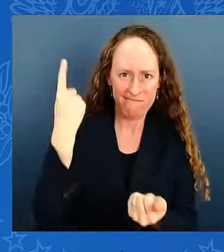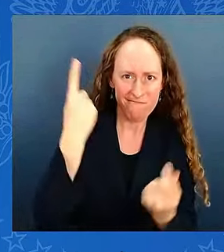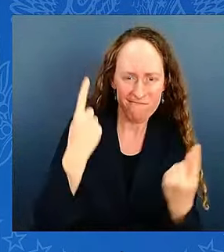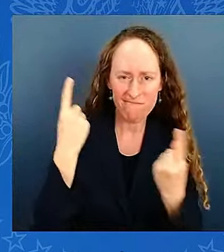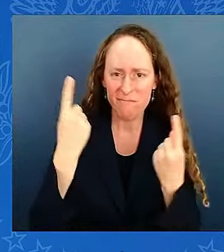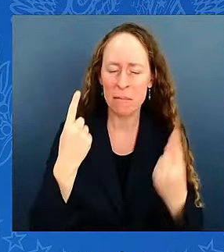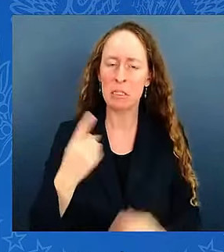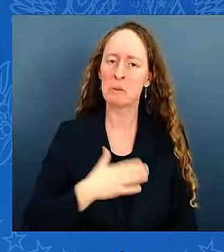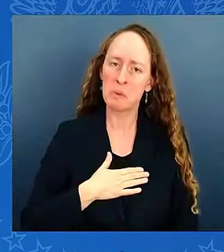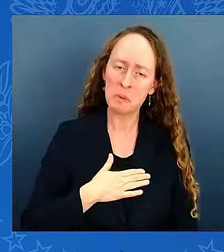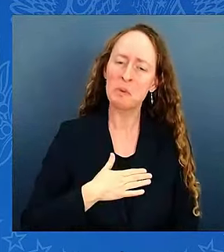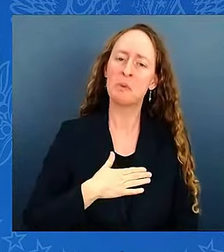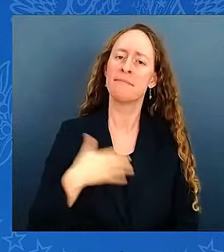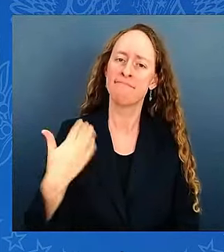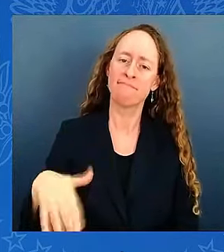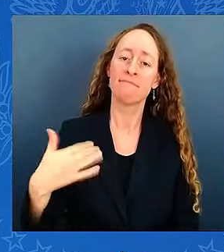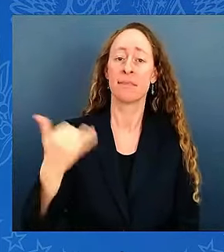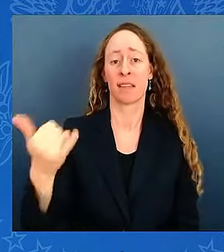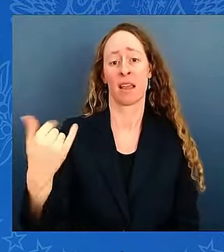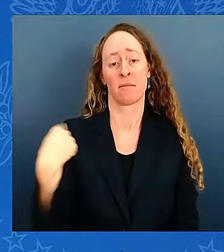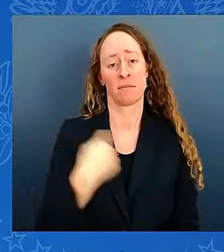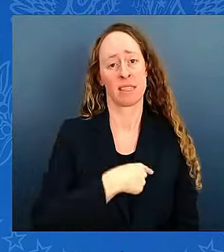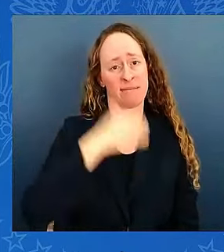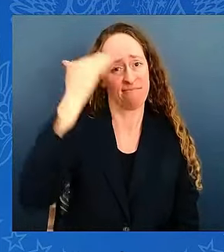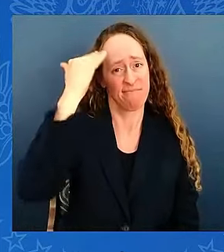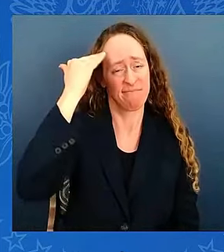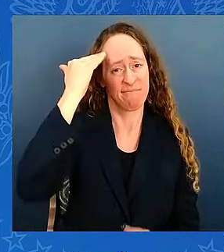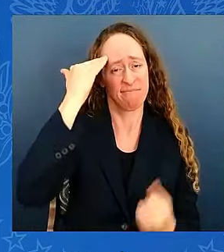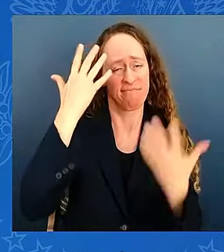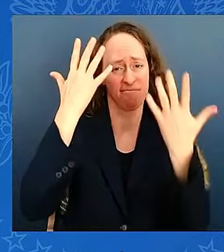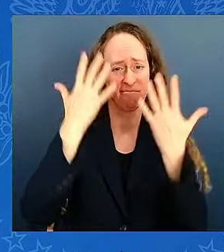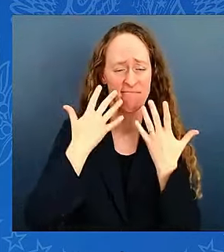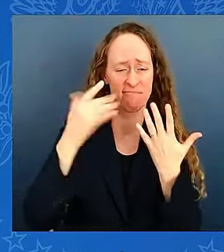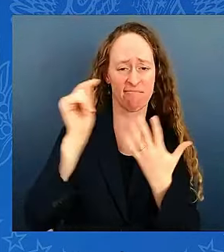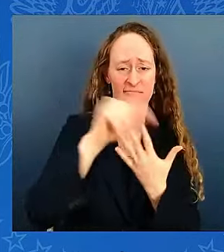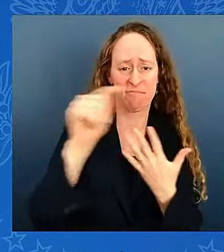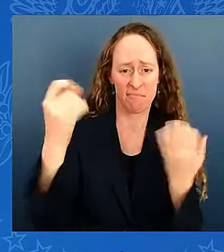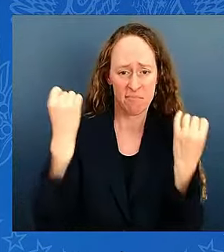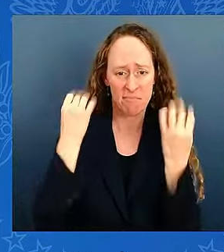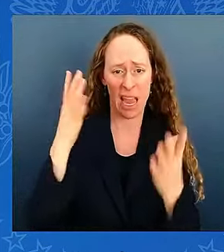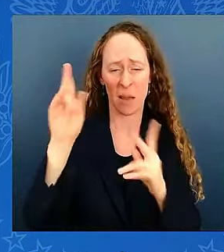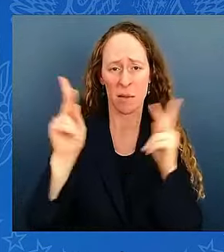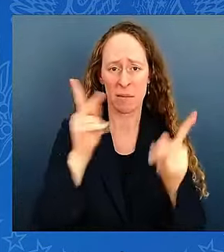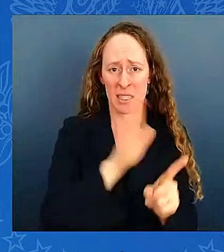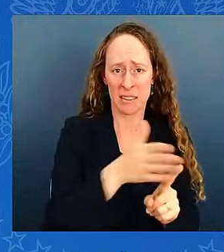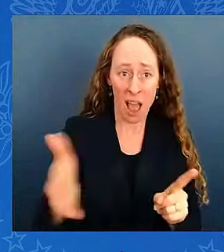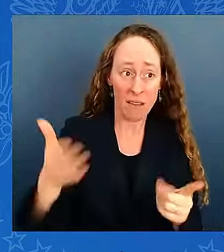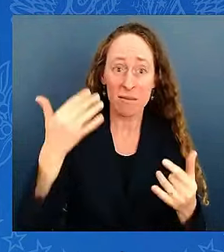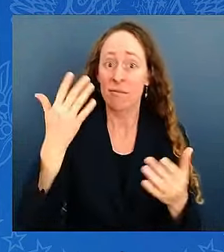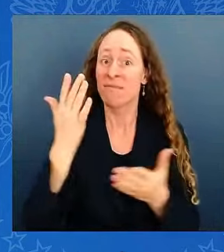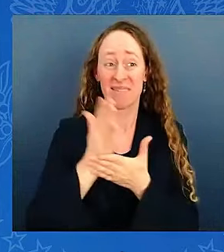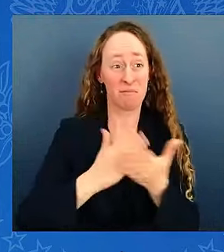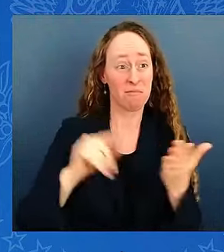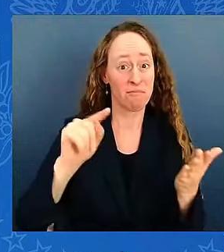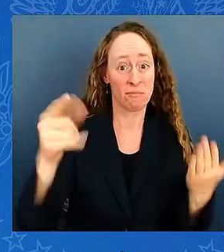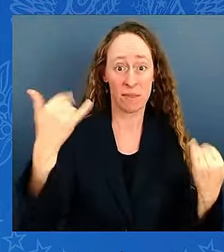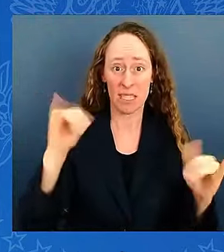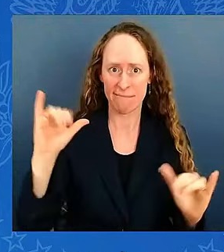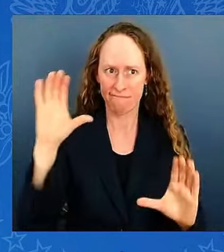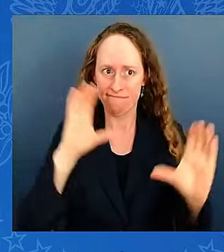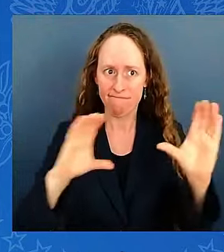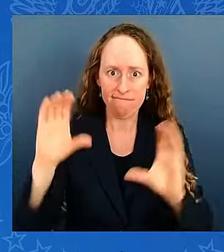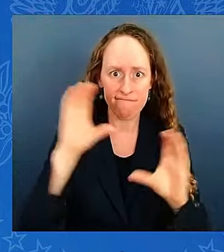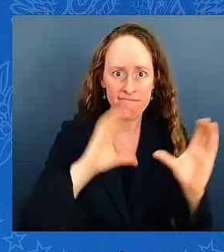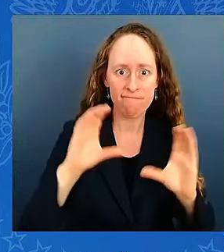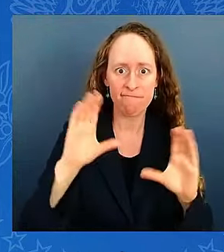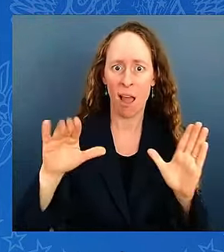lost. Those particularly unaccounted for, there's nothing like wondering, is my husband, wife, son, daughter, mother, father alive?